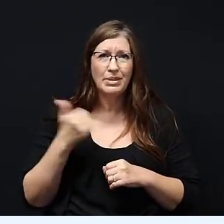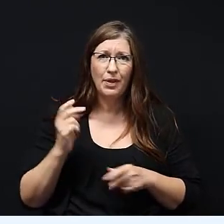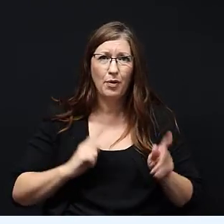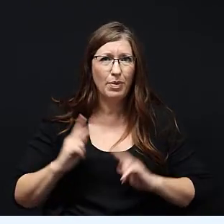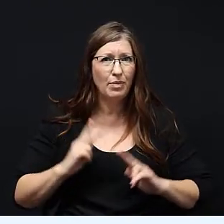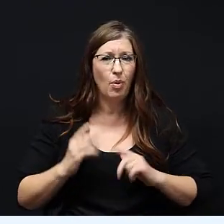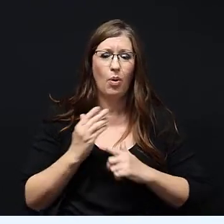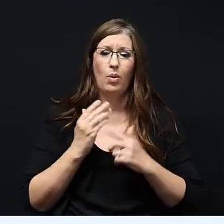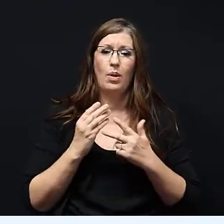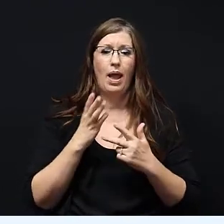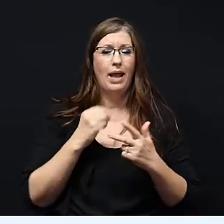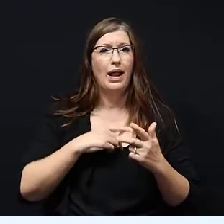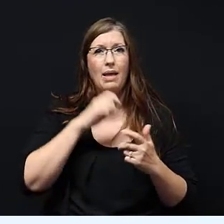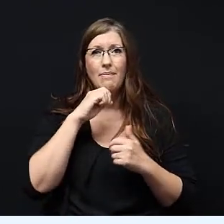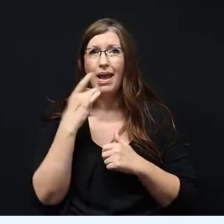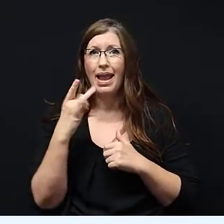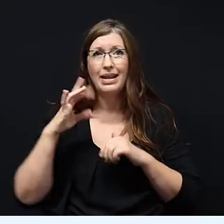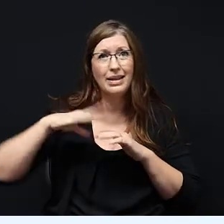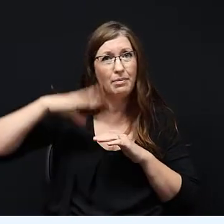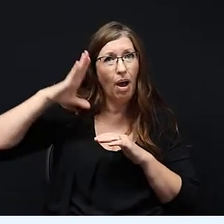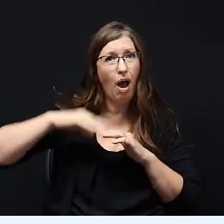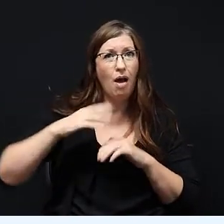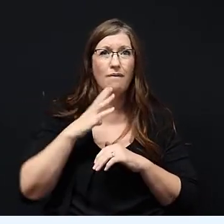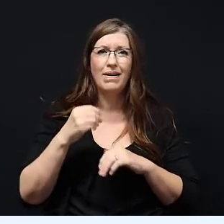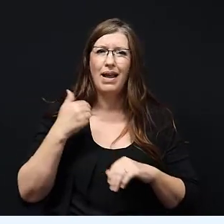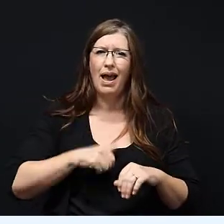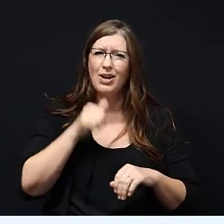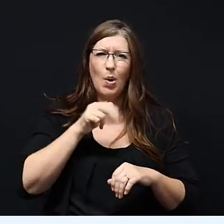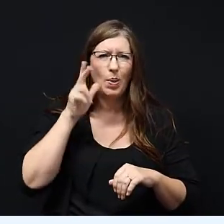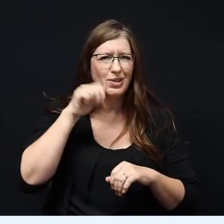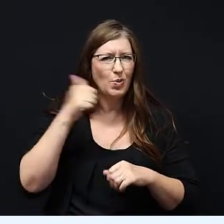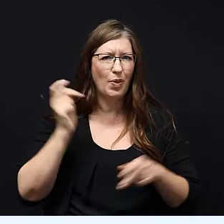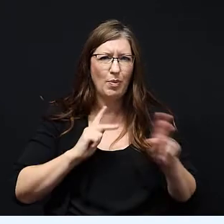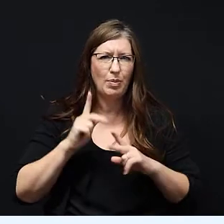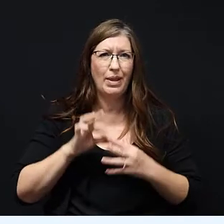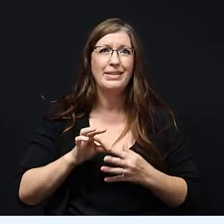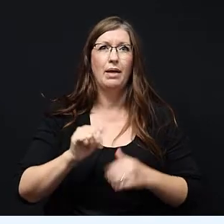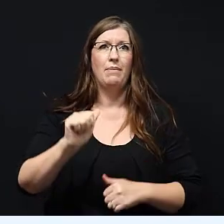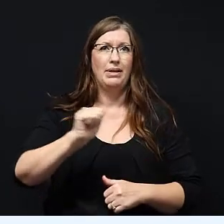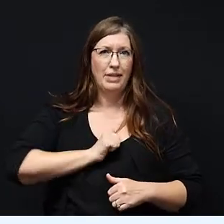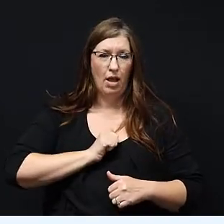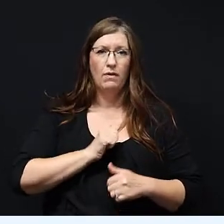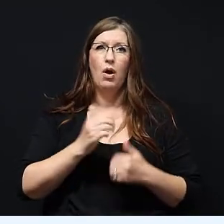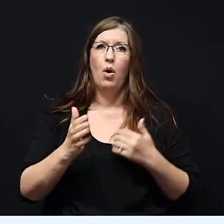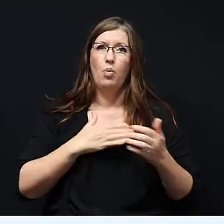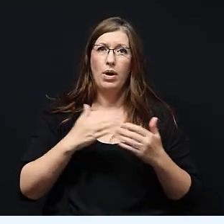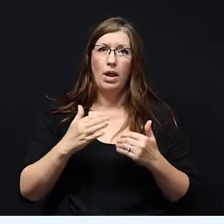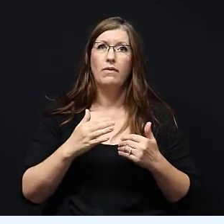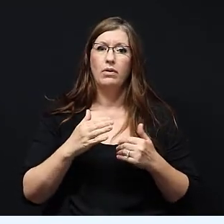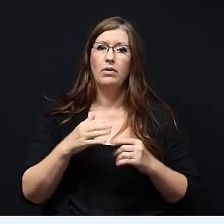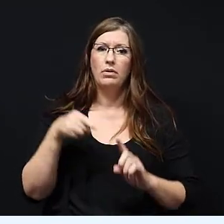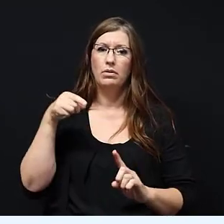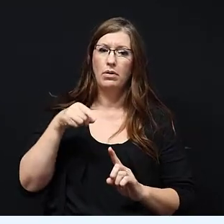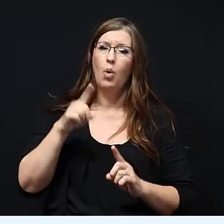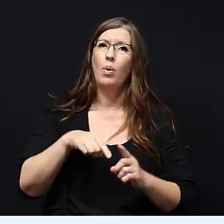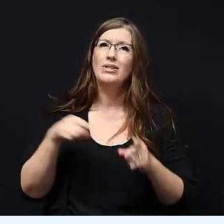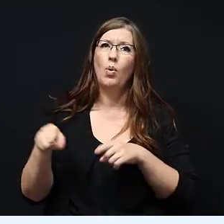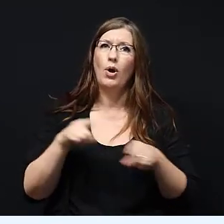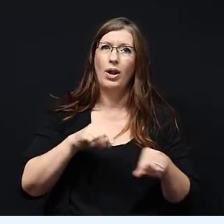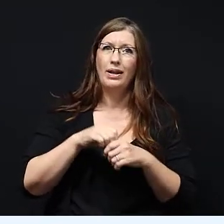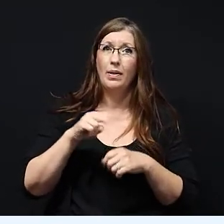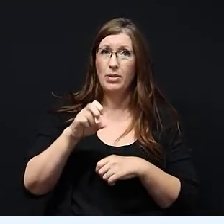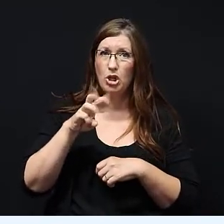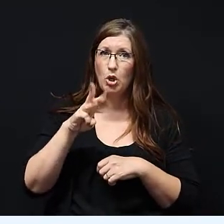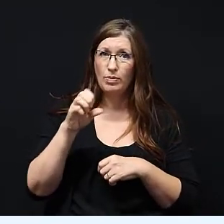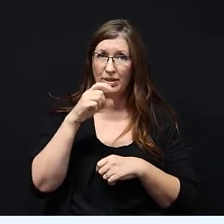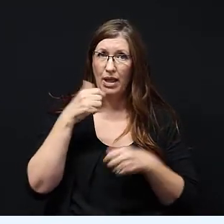everybody else and also that I'm over 18 and I don't listen to anybody else but me and I know whatever it is on what's going on